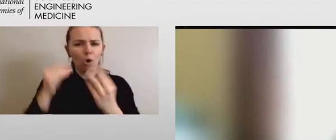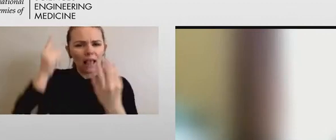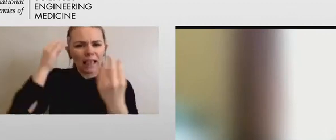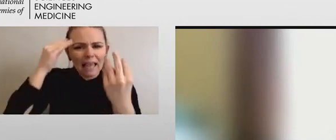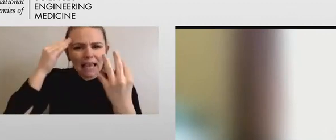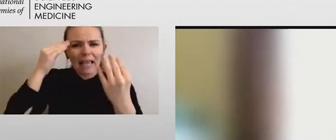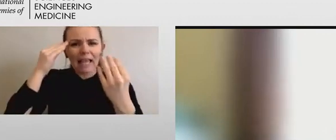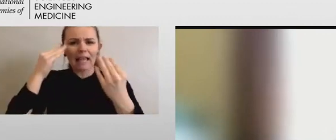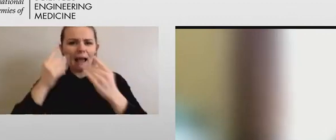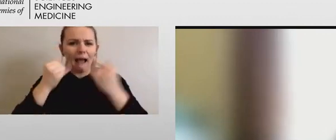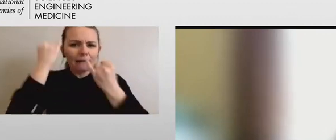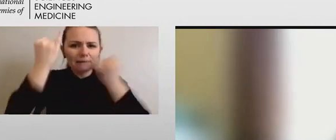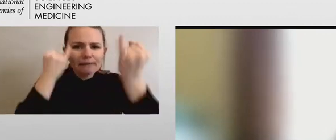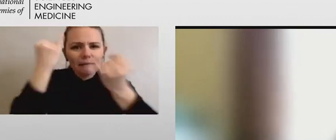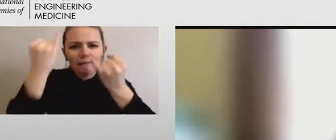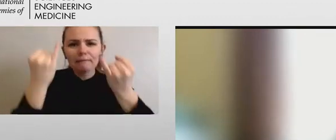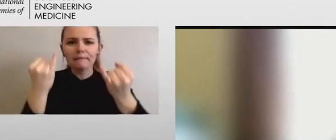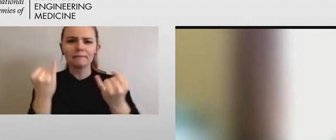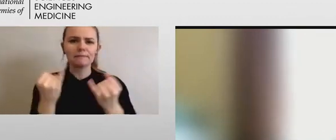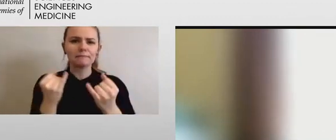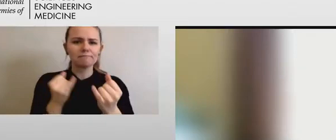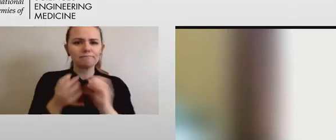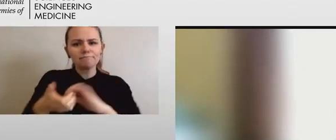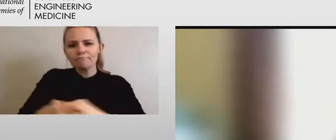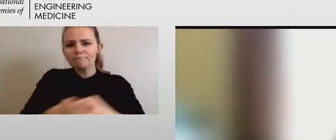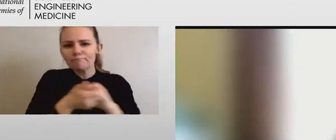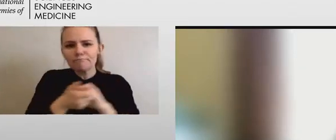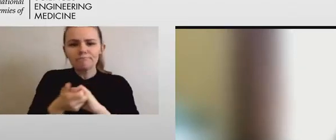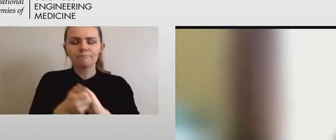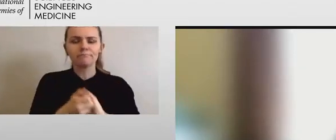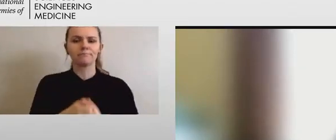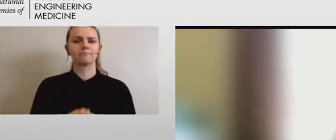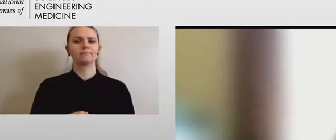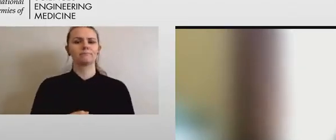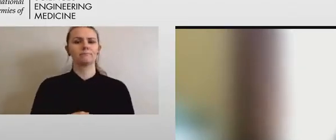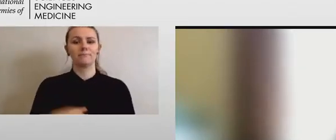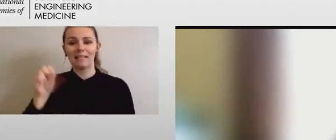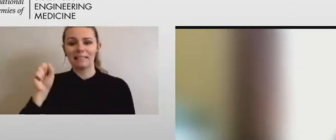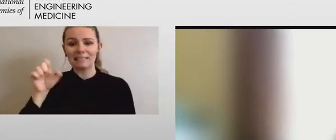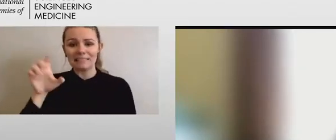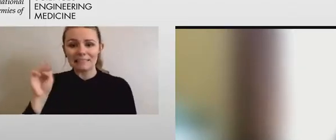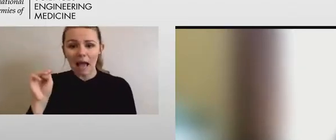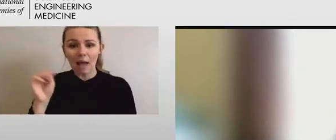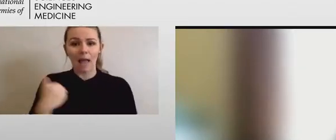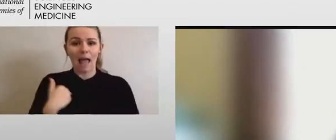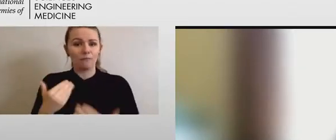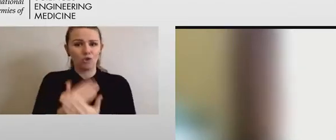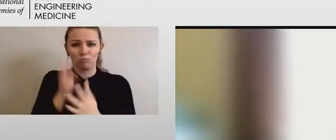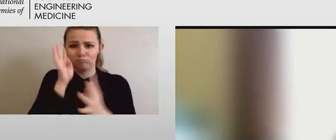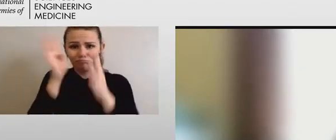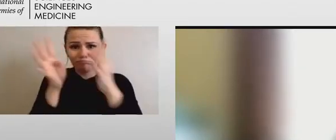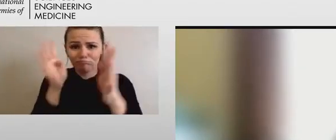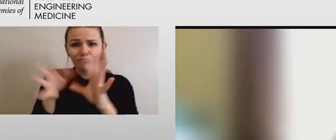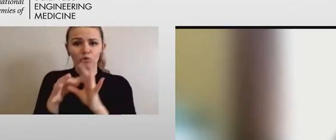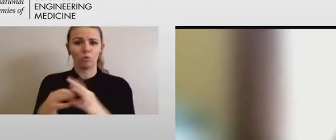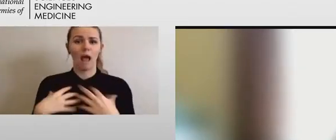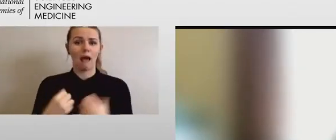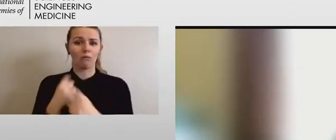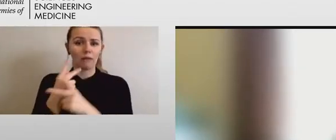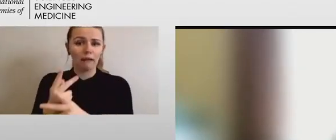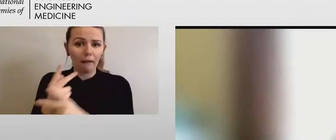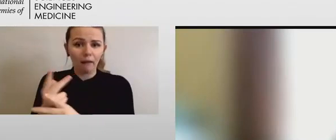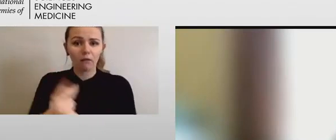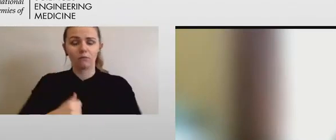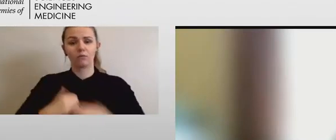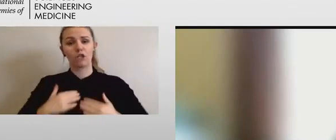new perspectives in terms of healthcare, medicine, human-computer interaction, and other engineering